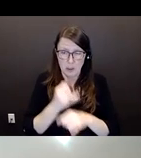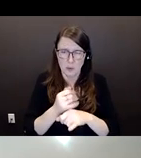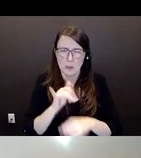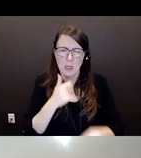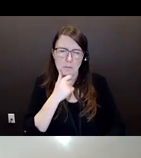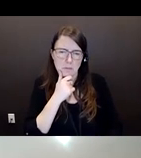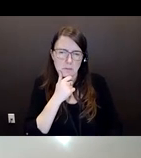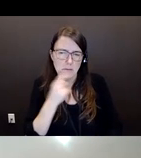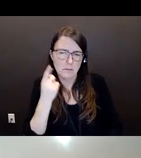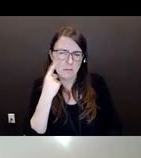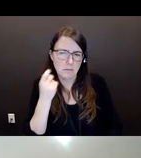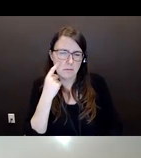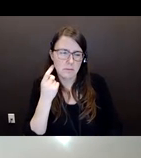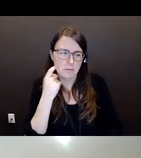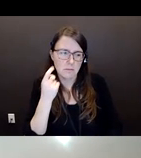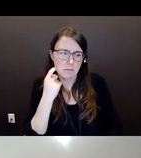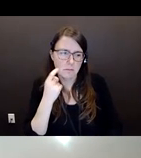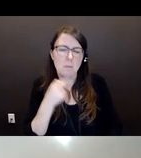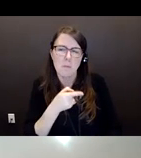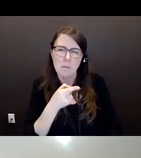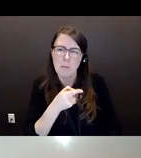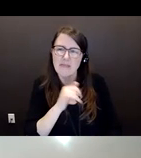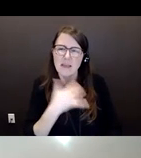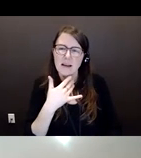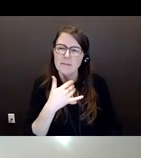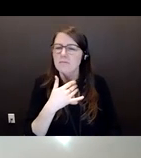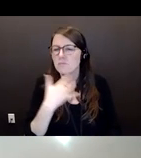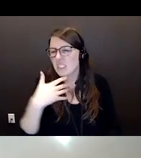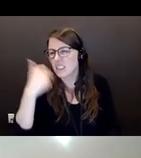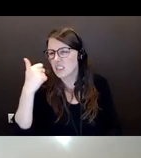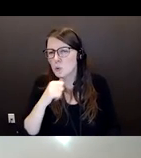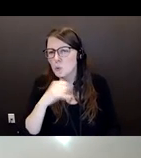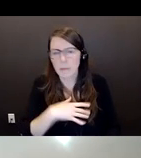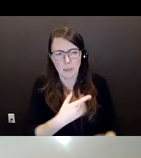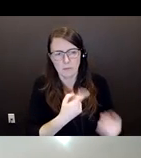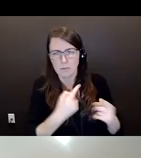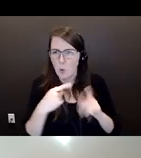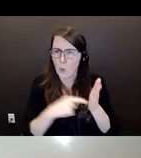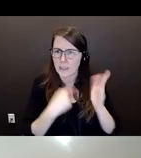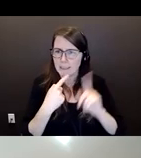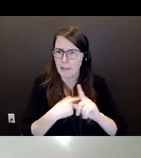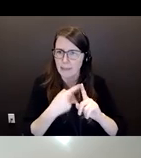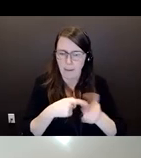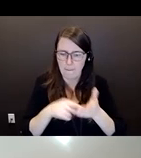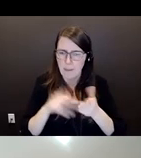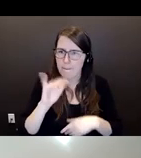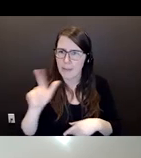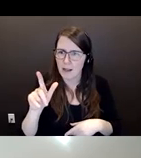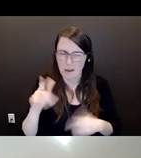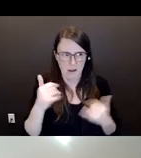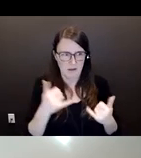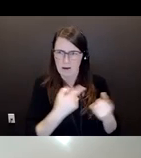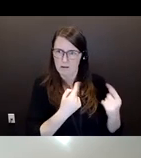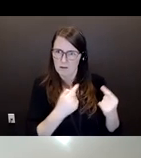in and they've seen Mrs. Jones, who let's say comes in once a month to pay her bill, all of a sudden now is coming a couple times a